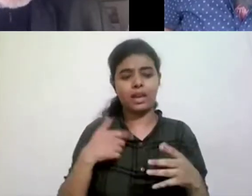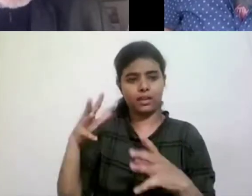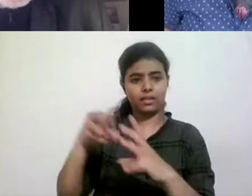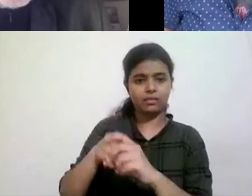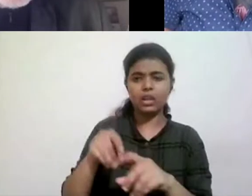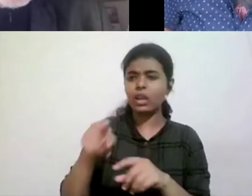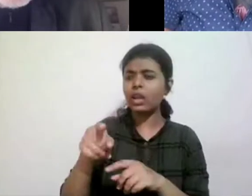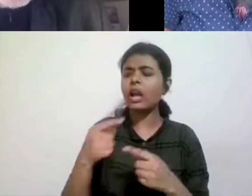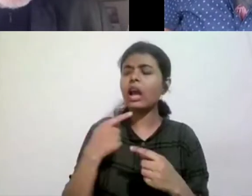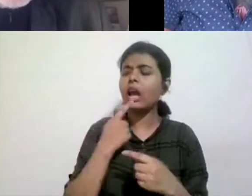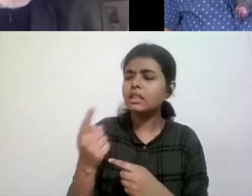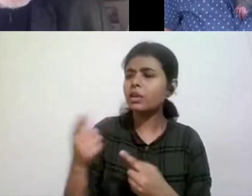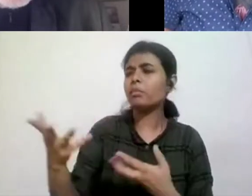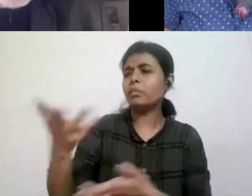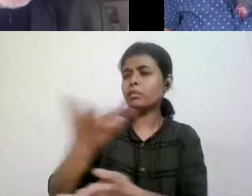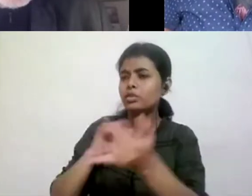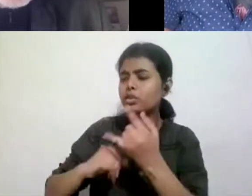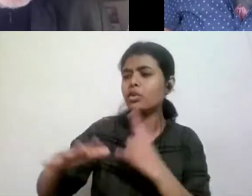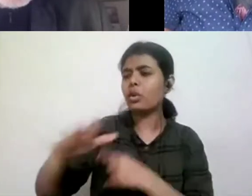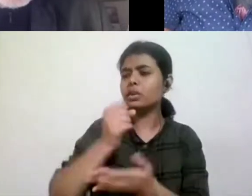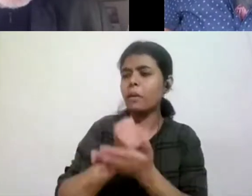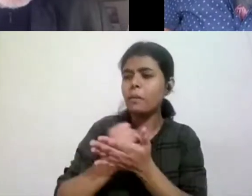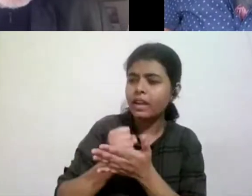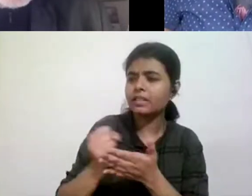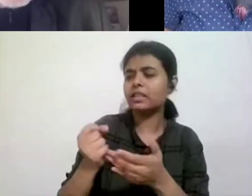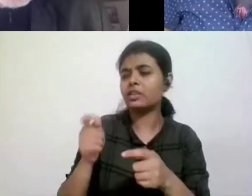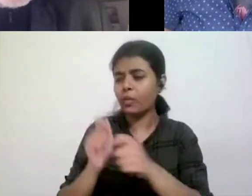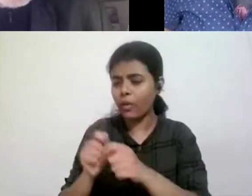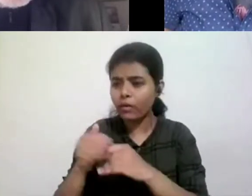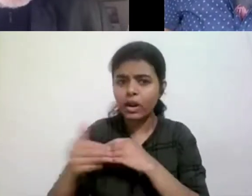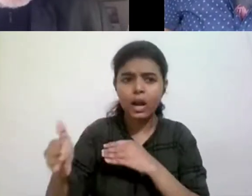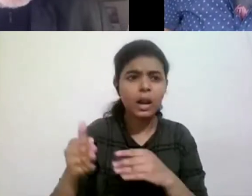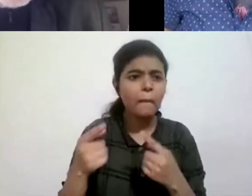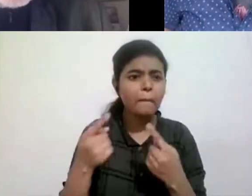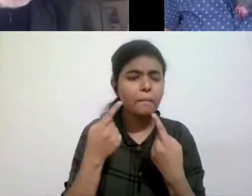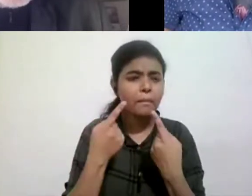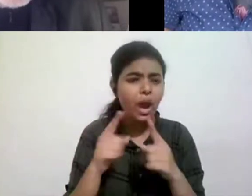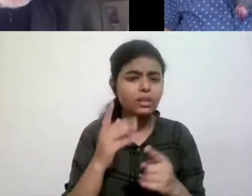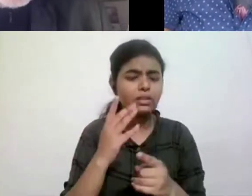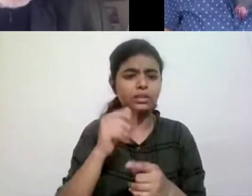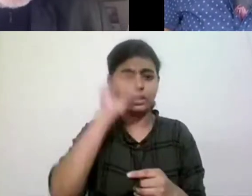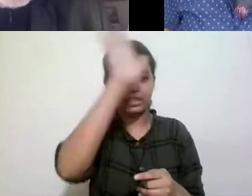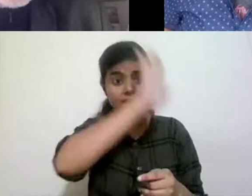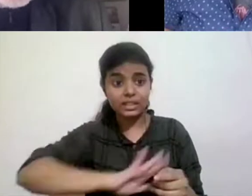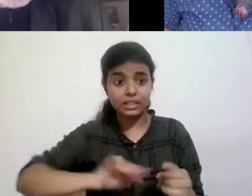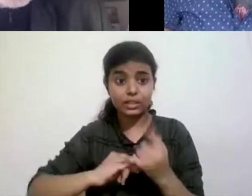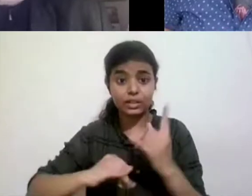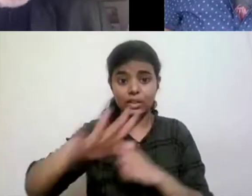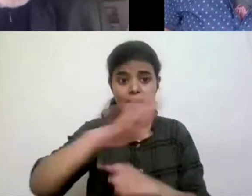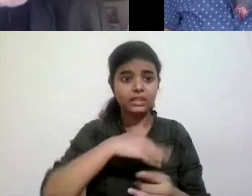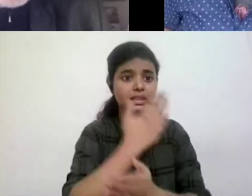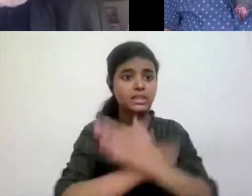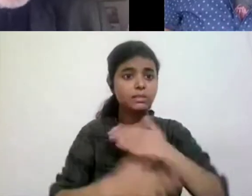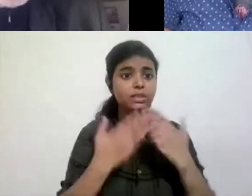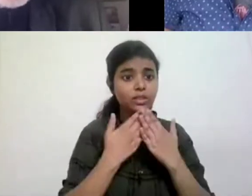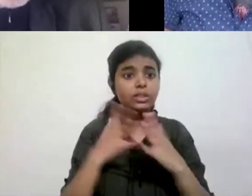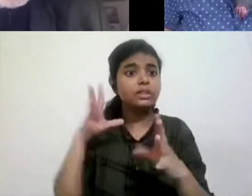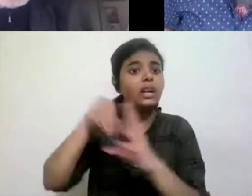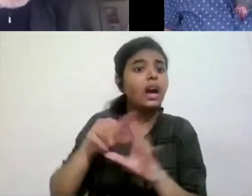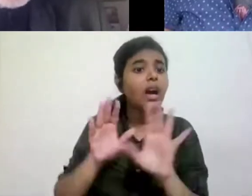sociology, but where is disability studies in Indian sociology? Uh,